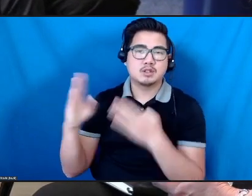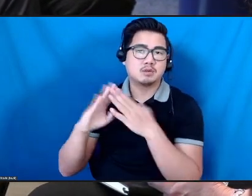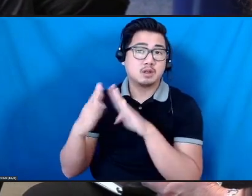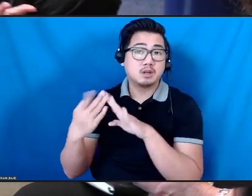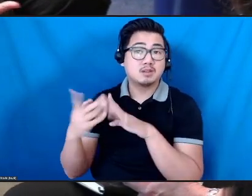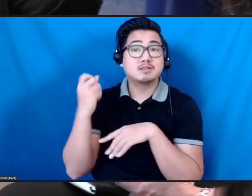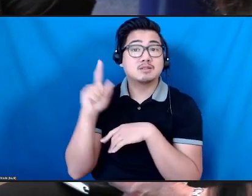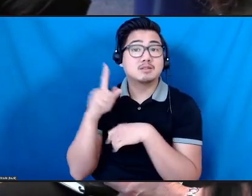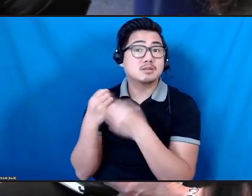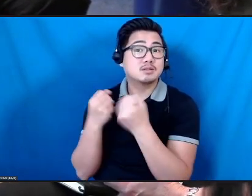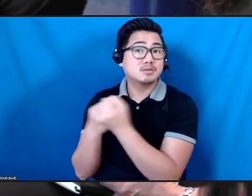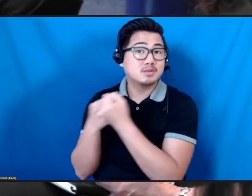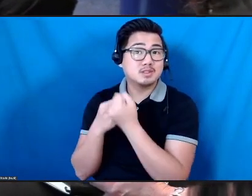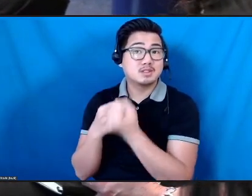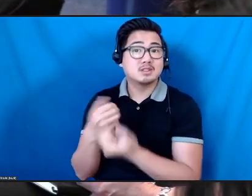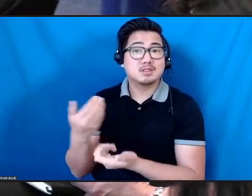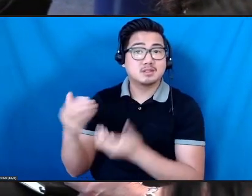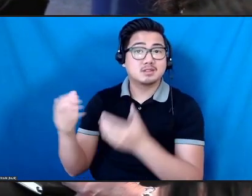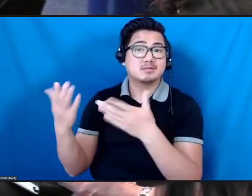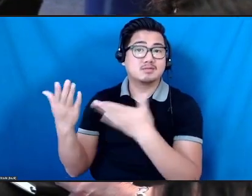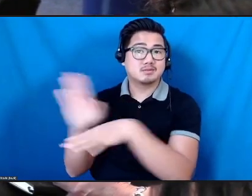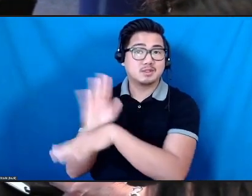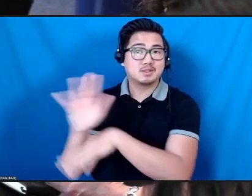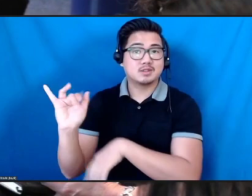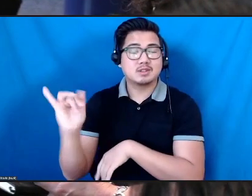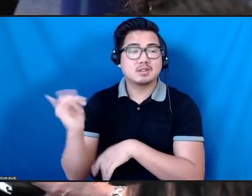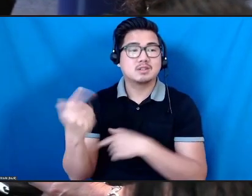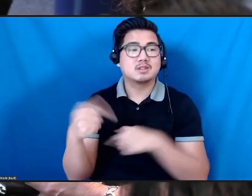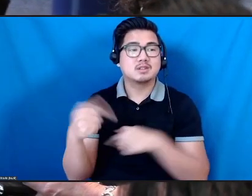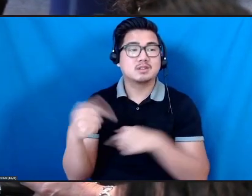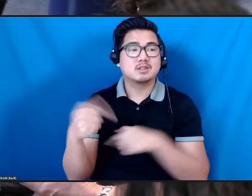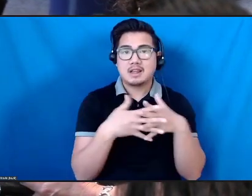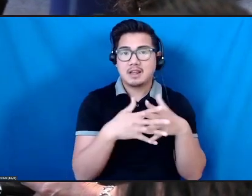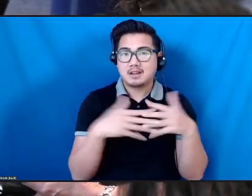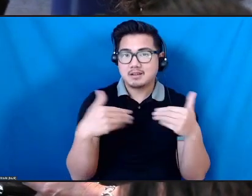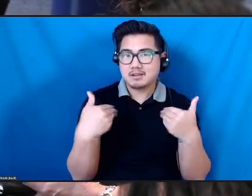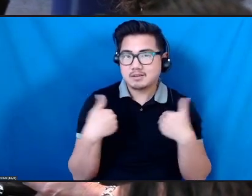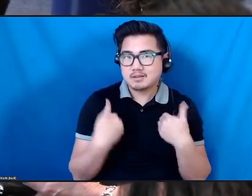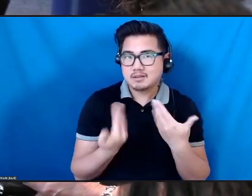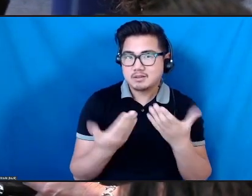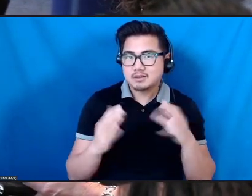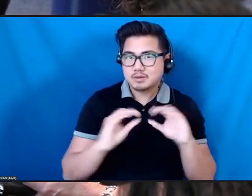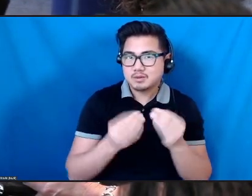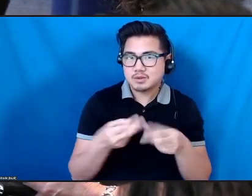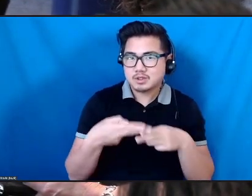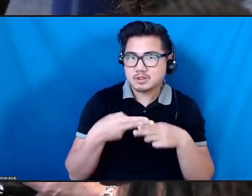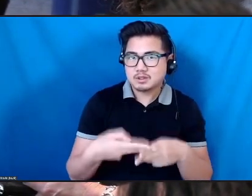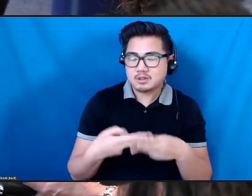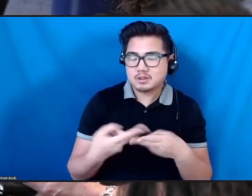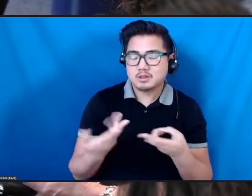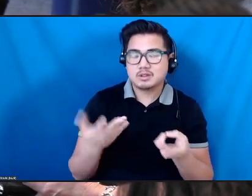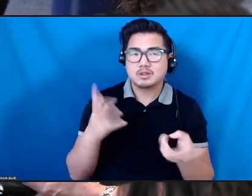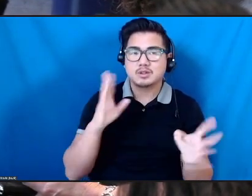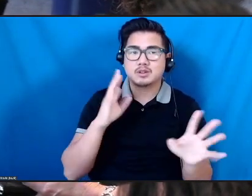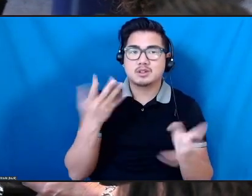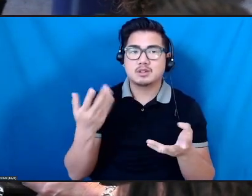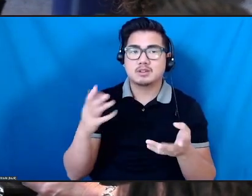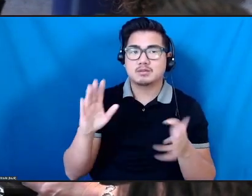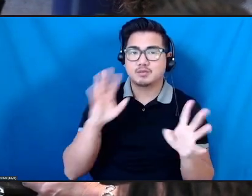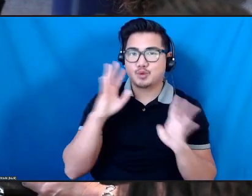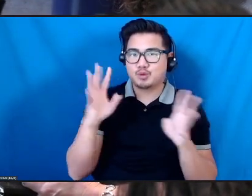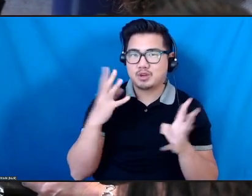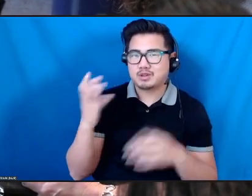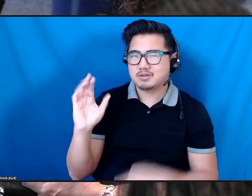there's an organization that's US-based that's called Creative Action Network that has gotten funding from Purpose Foundation to remain a for-profit,